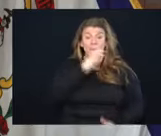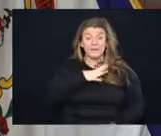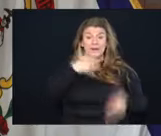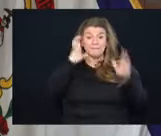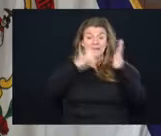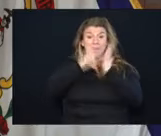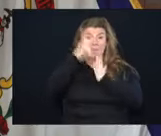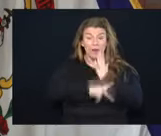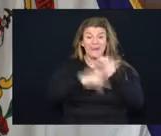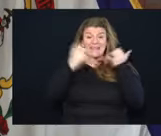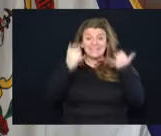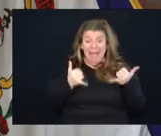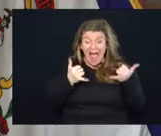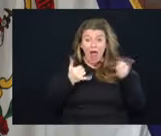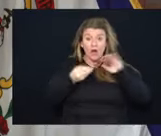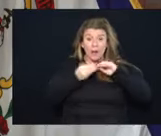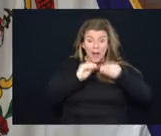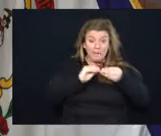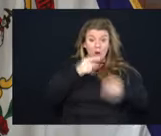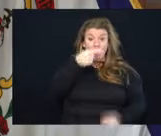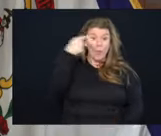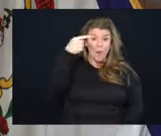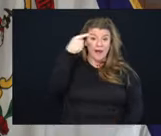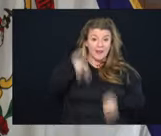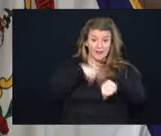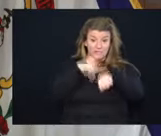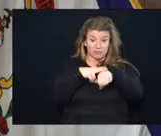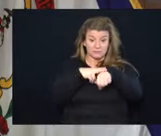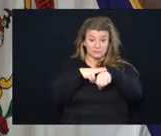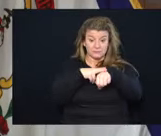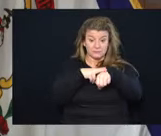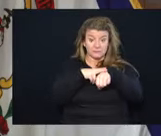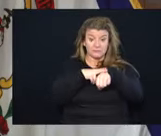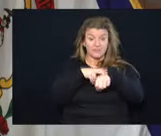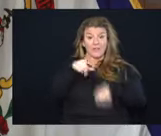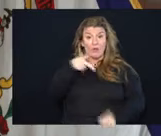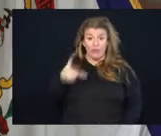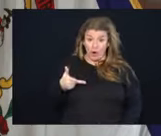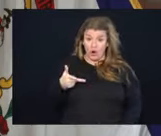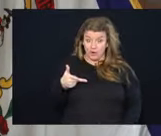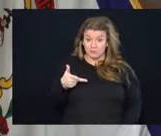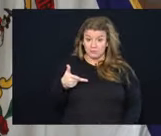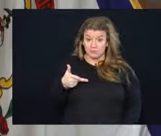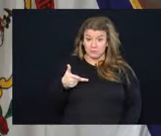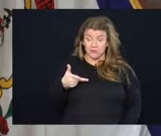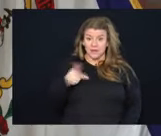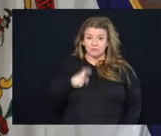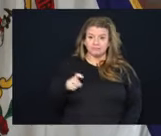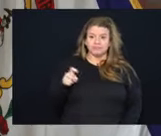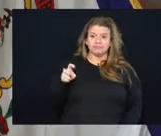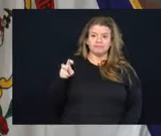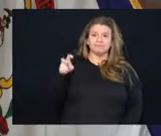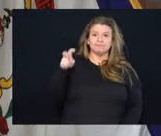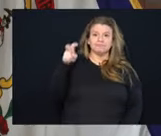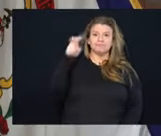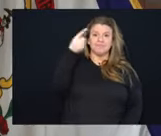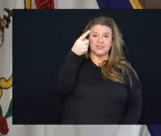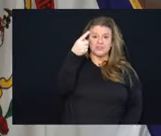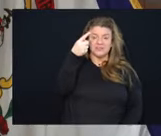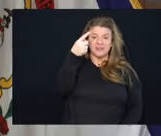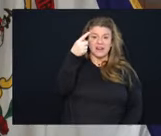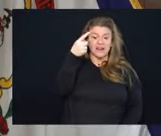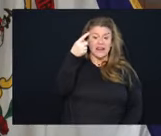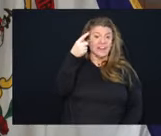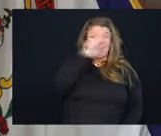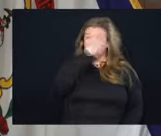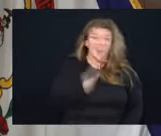program is now ranked first in the nation. They were ranked third. They jumped two spots. They have never been